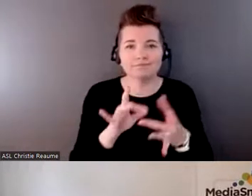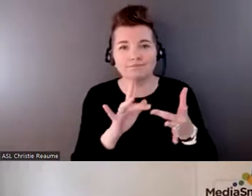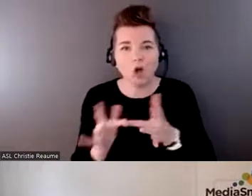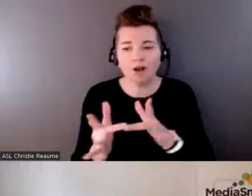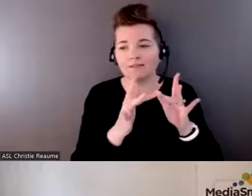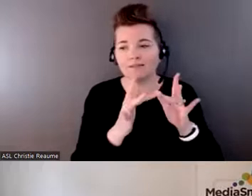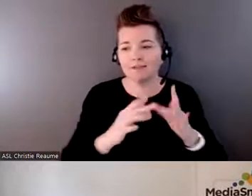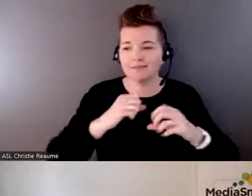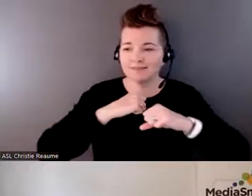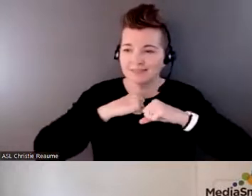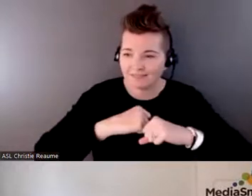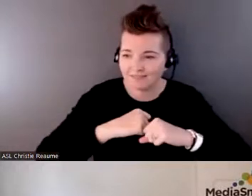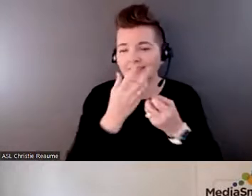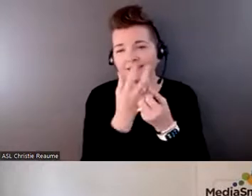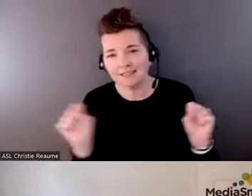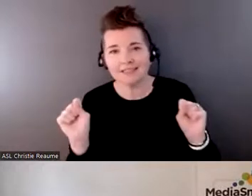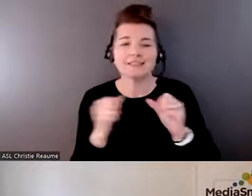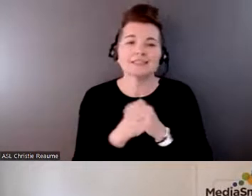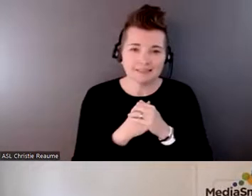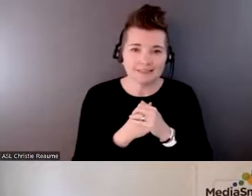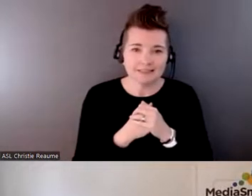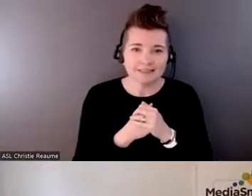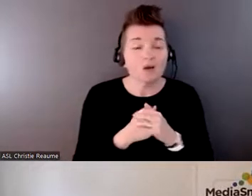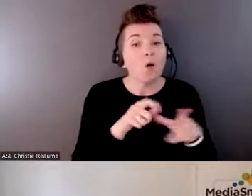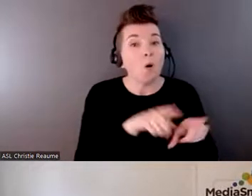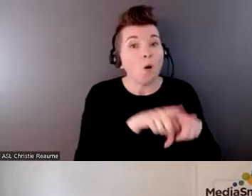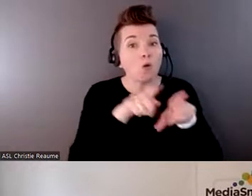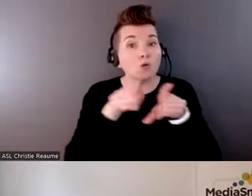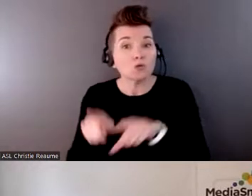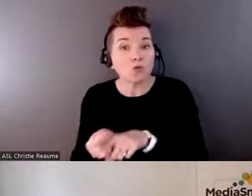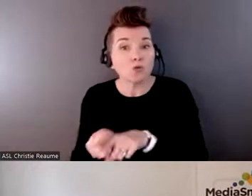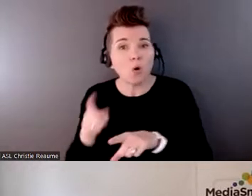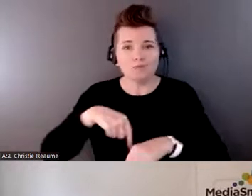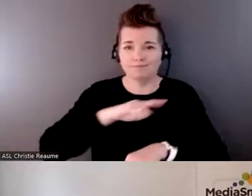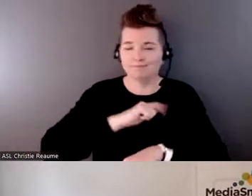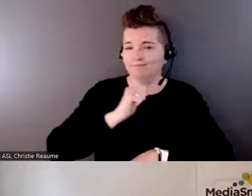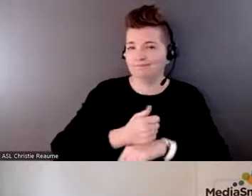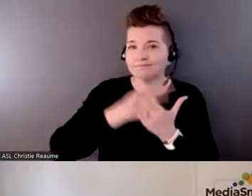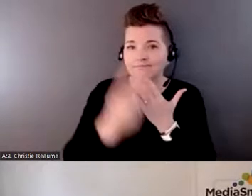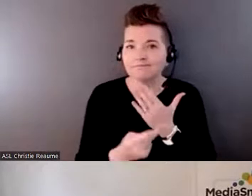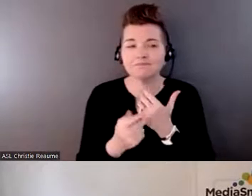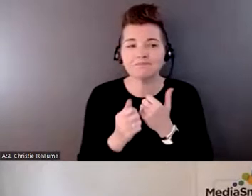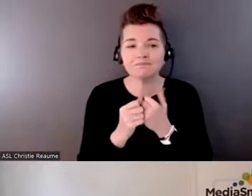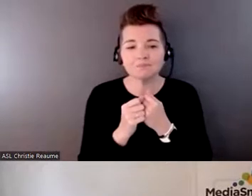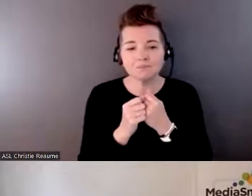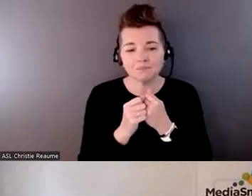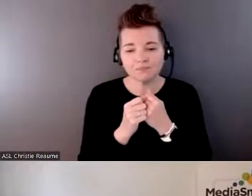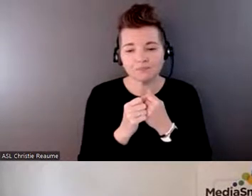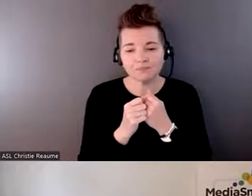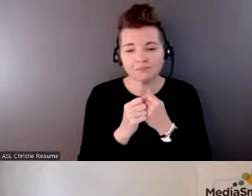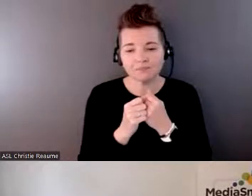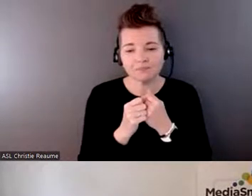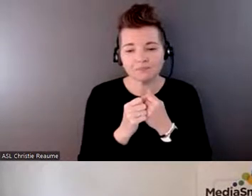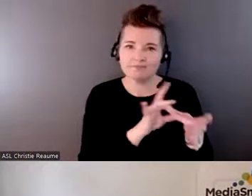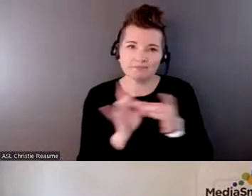cybersecurity. So you can look for some of those. And then we also have a program that I think was probably most specific to what we're talking about today,